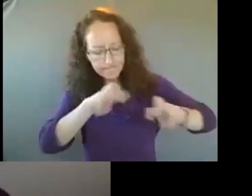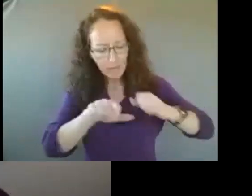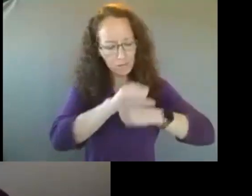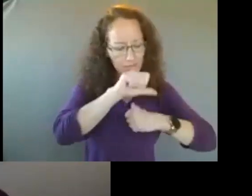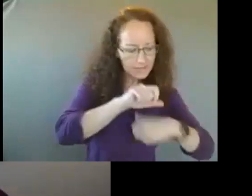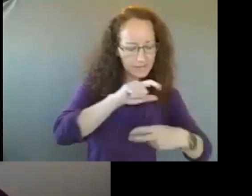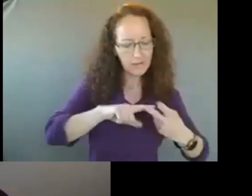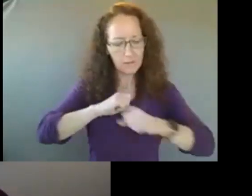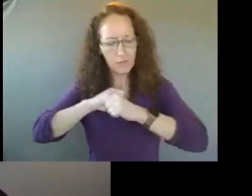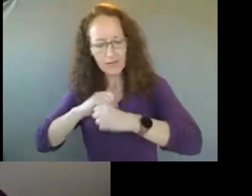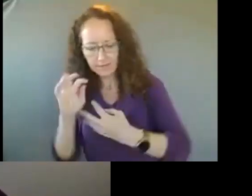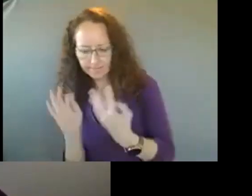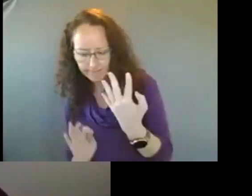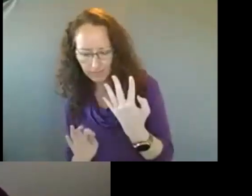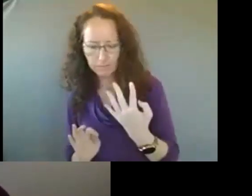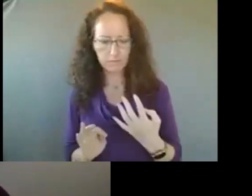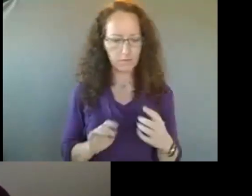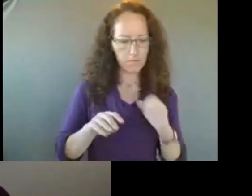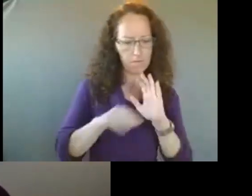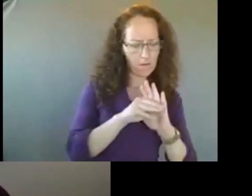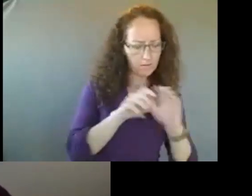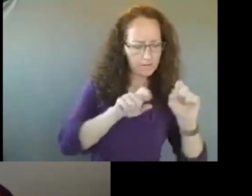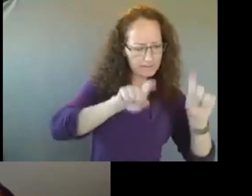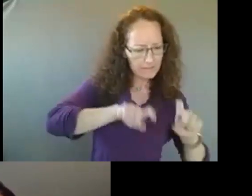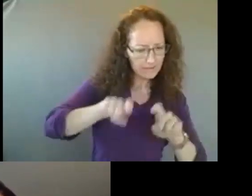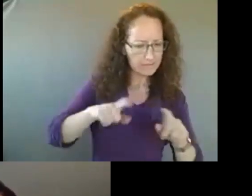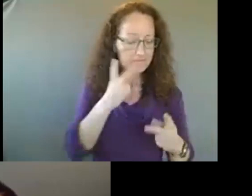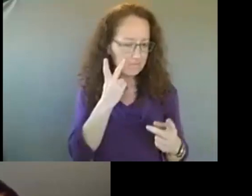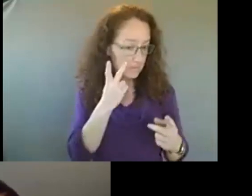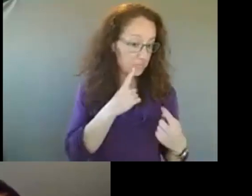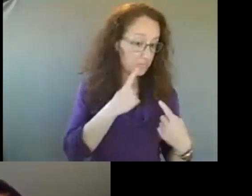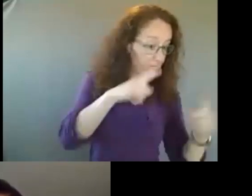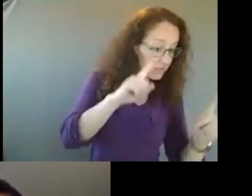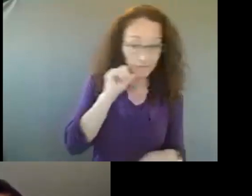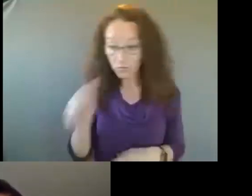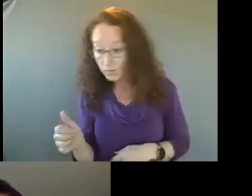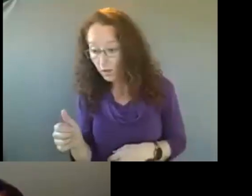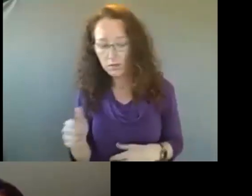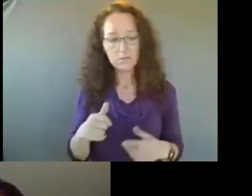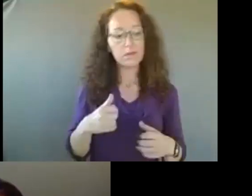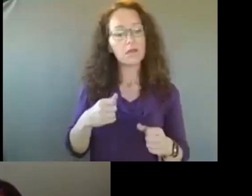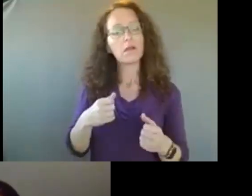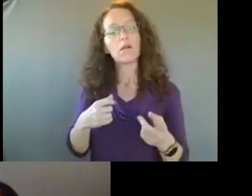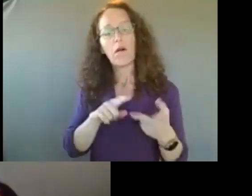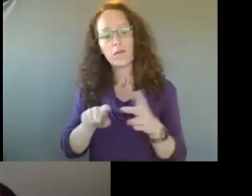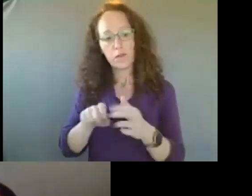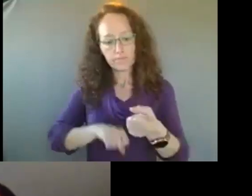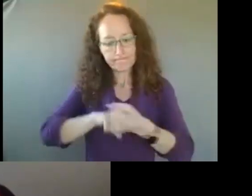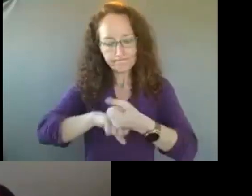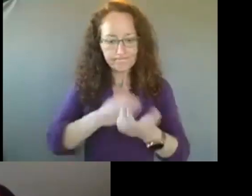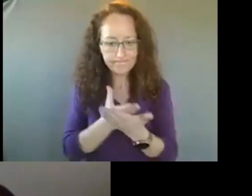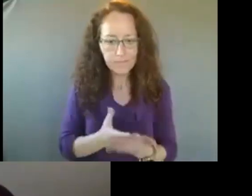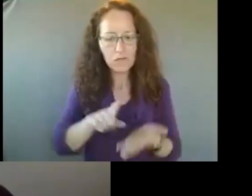to see if they are effective, models that are rooted in research, evaluate those models to see how they're working in Minneapolis,